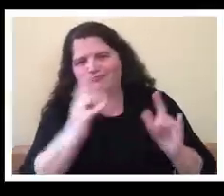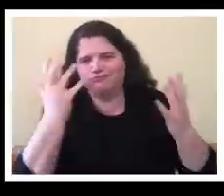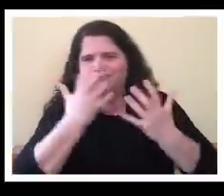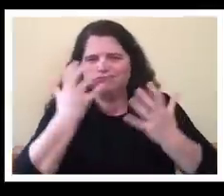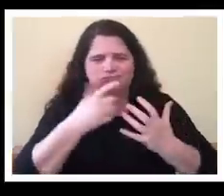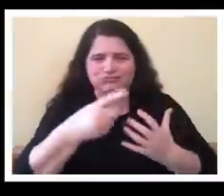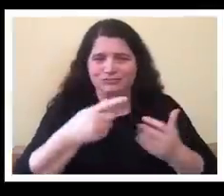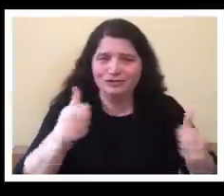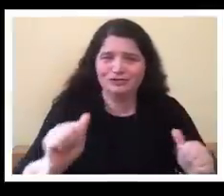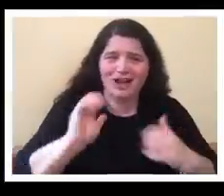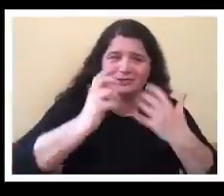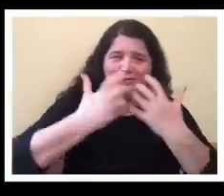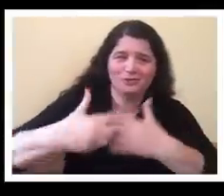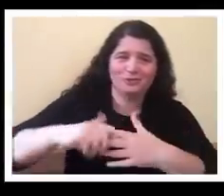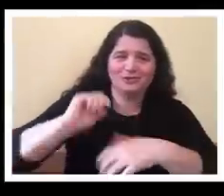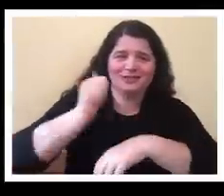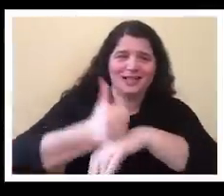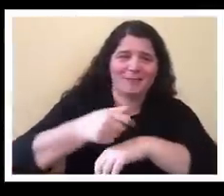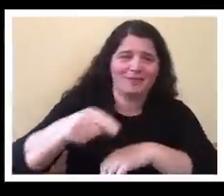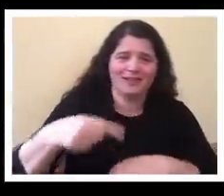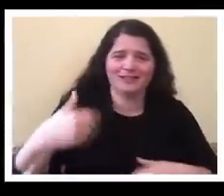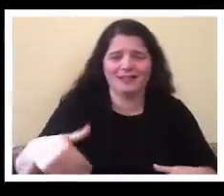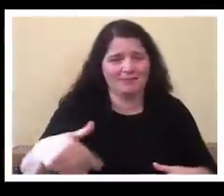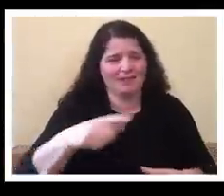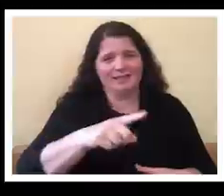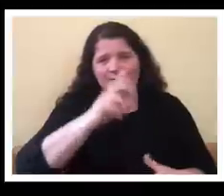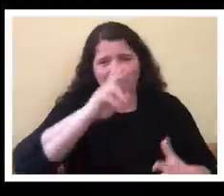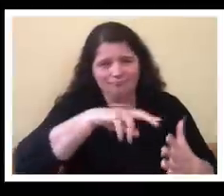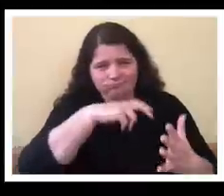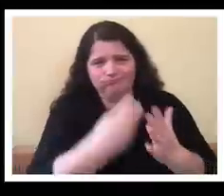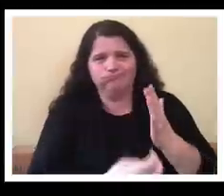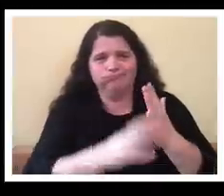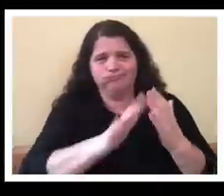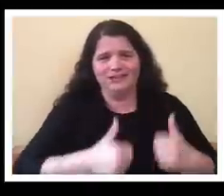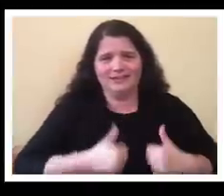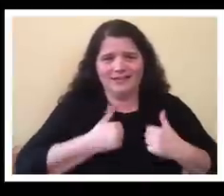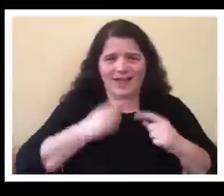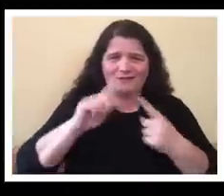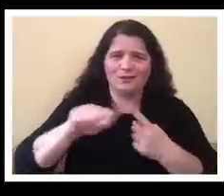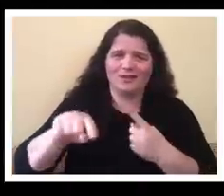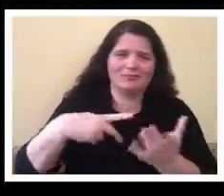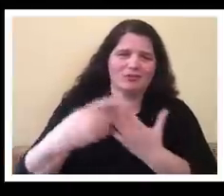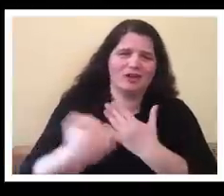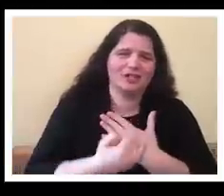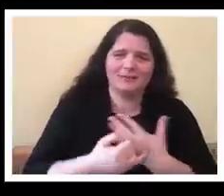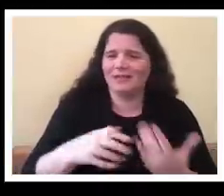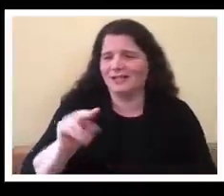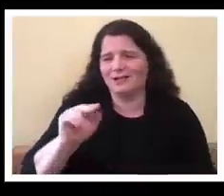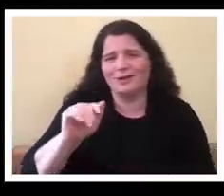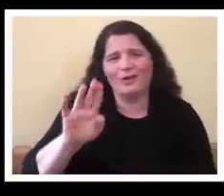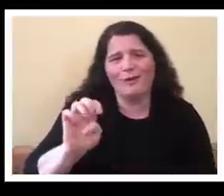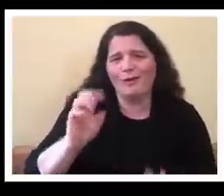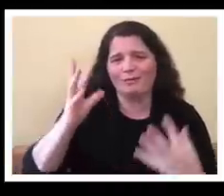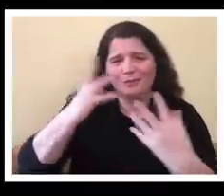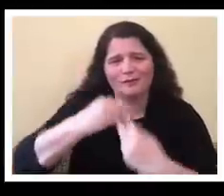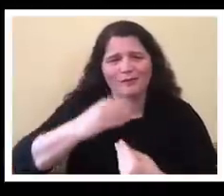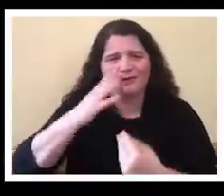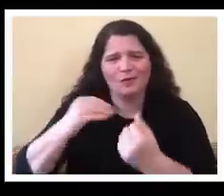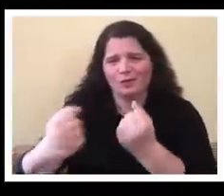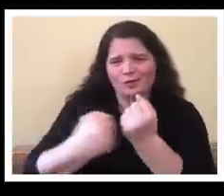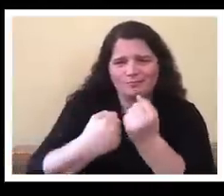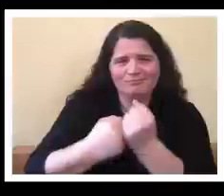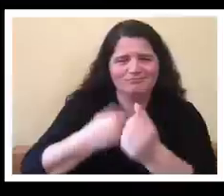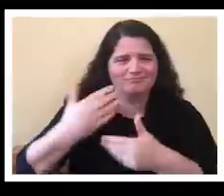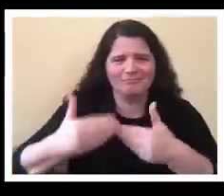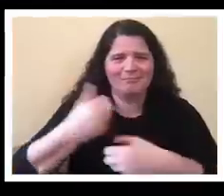you know a hand and foot thing but it was wonderful it's exciting nicole was it's beautiful for help putting that together and i just wanted